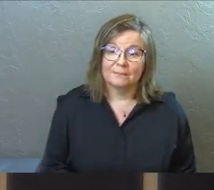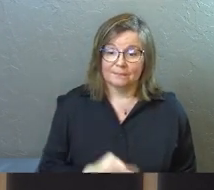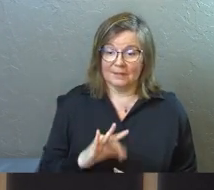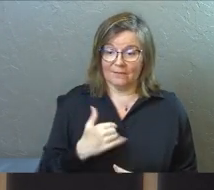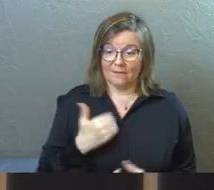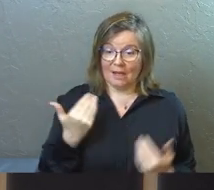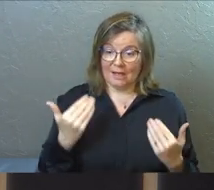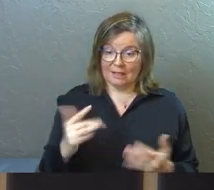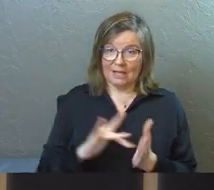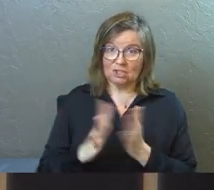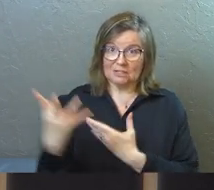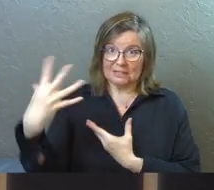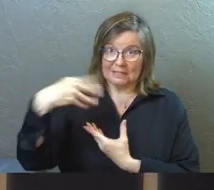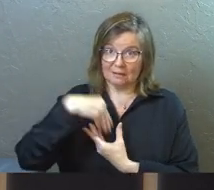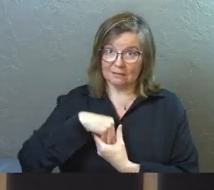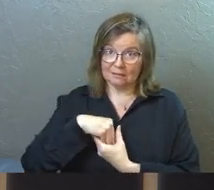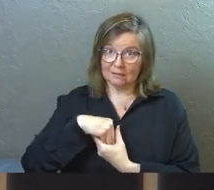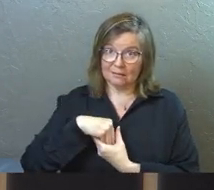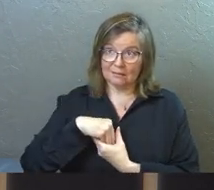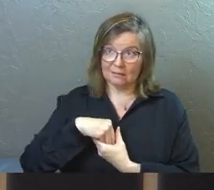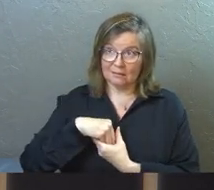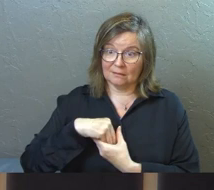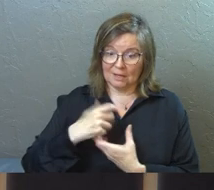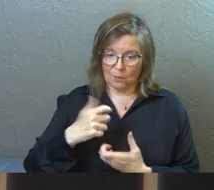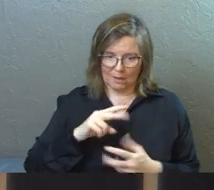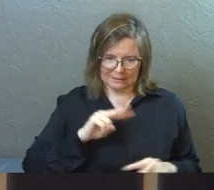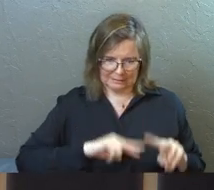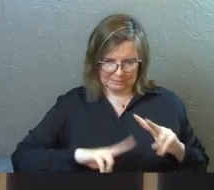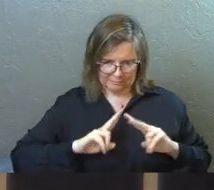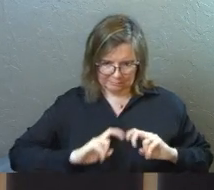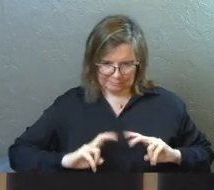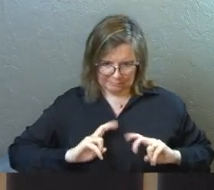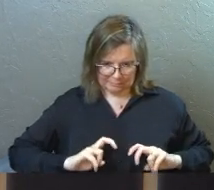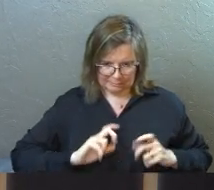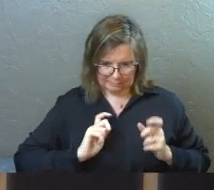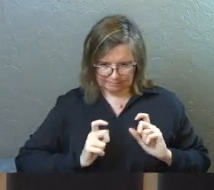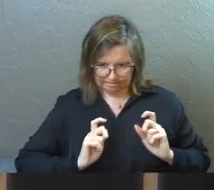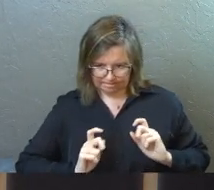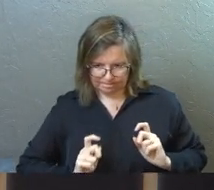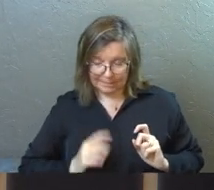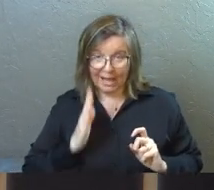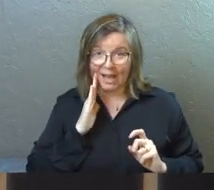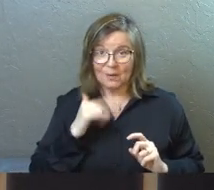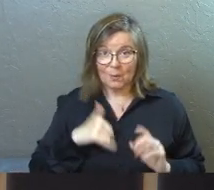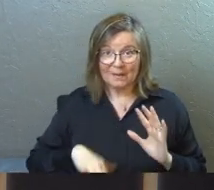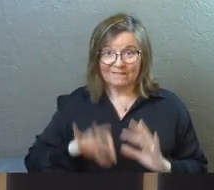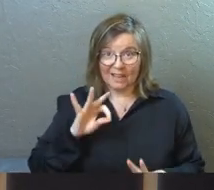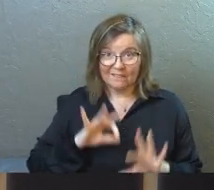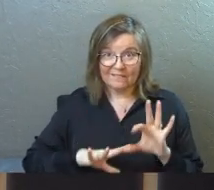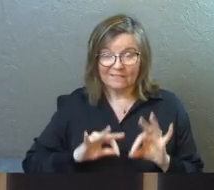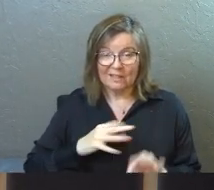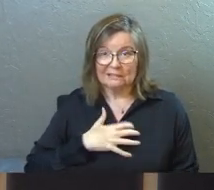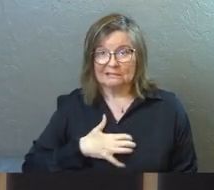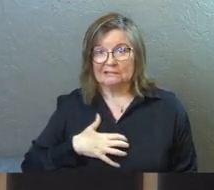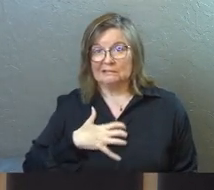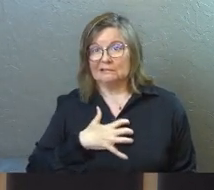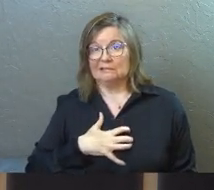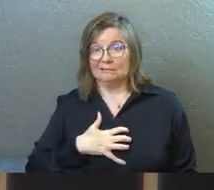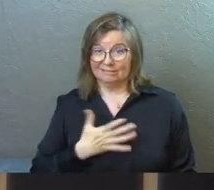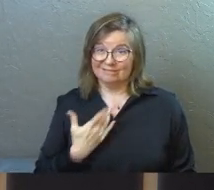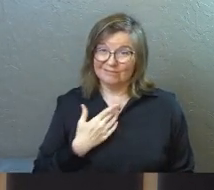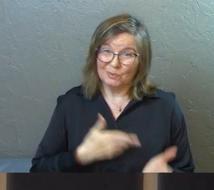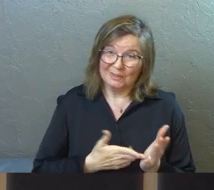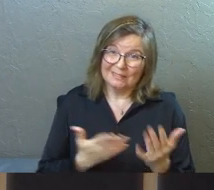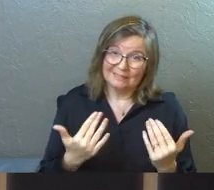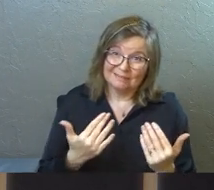if I let Jesus in the house and he wants to clean things up and sweep things up, I know what he's going to find. Come